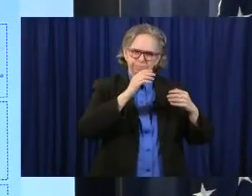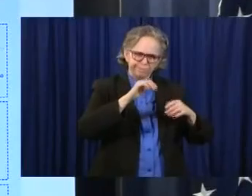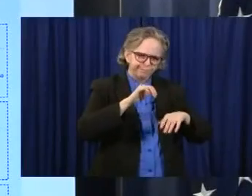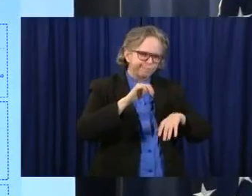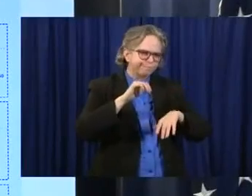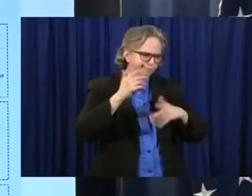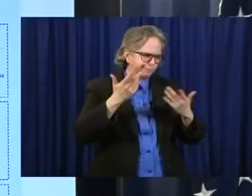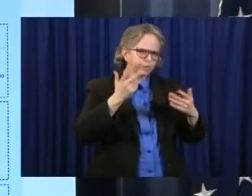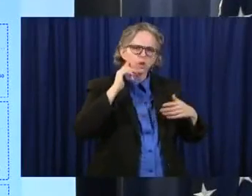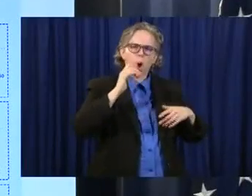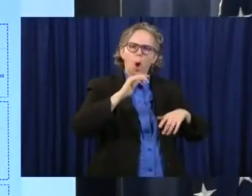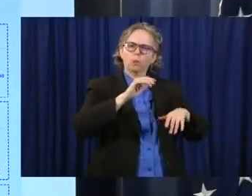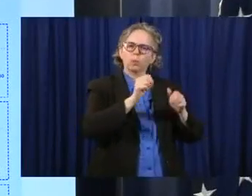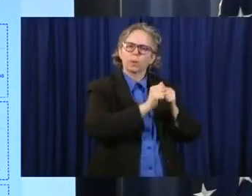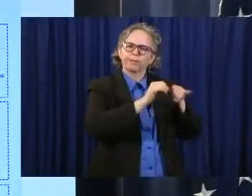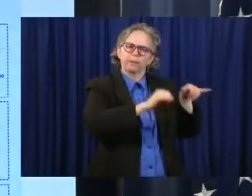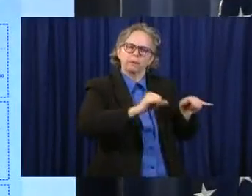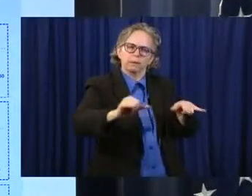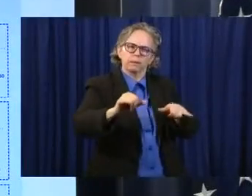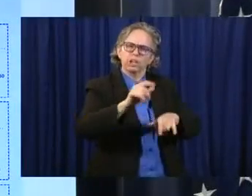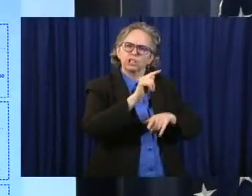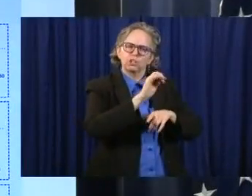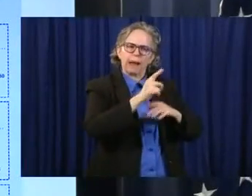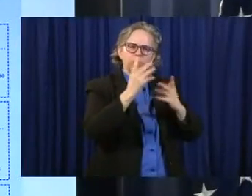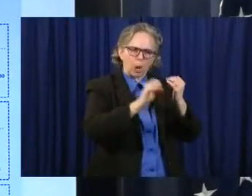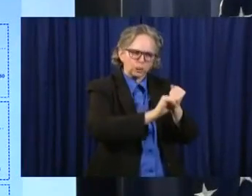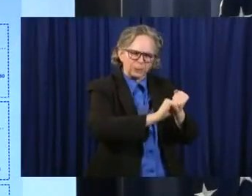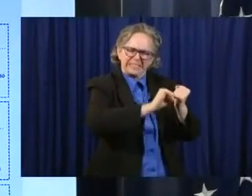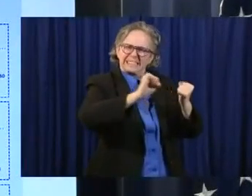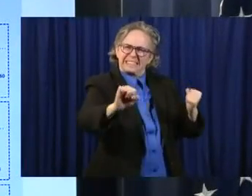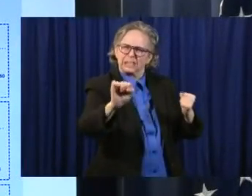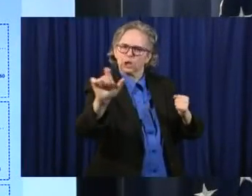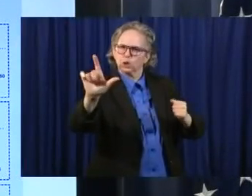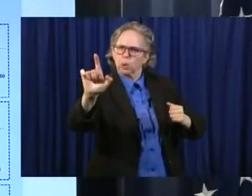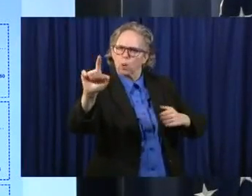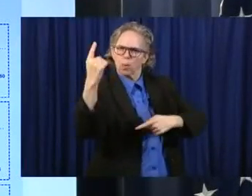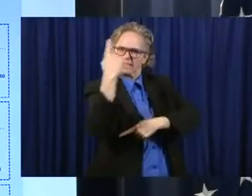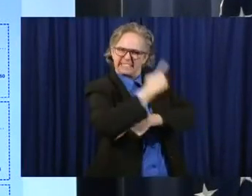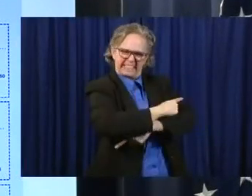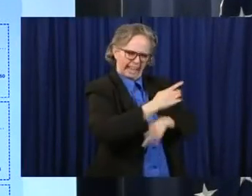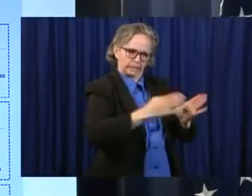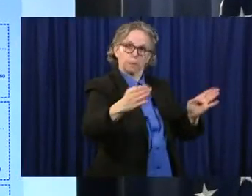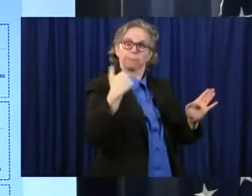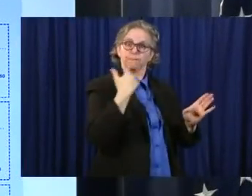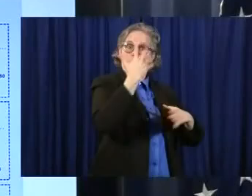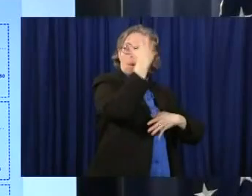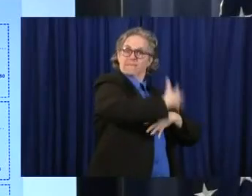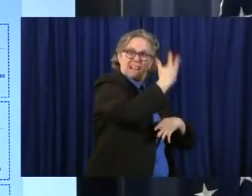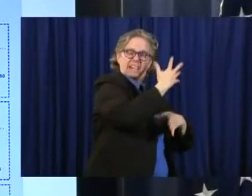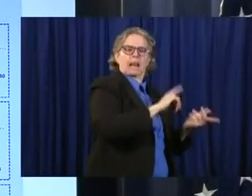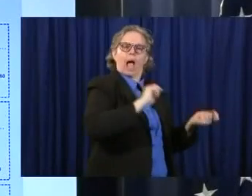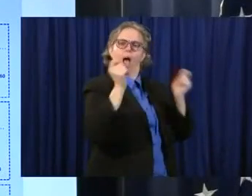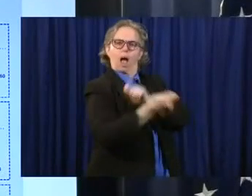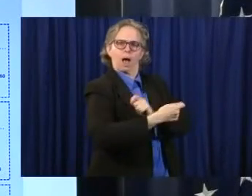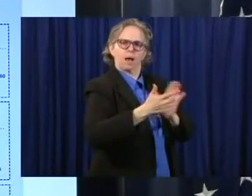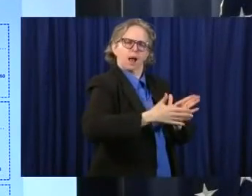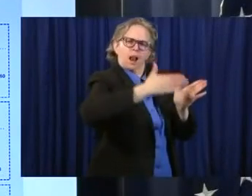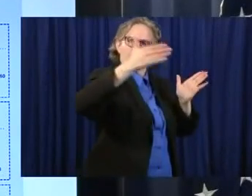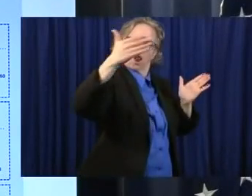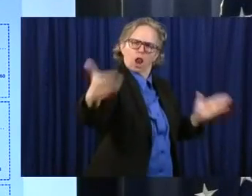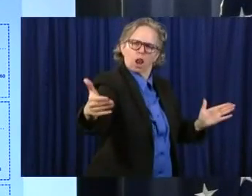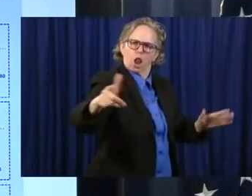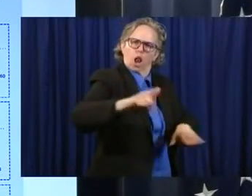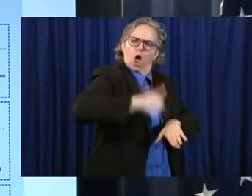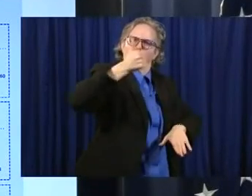because a 21-day trend, I think, gives you a fairly good idea how we're doing. Are we doing better? Are we doing